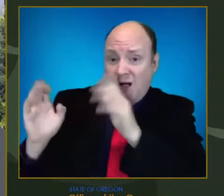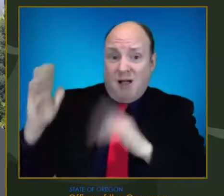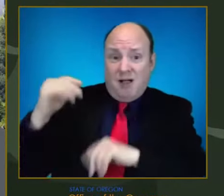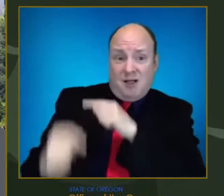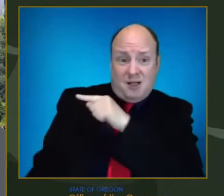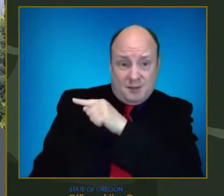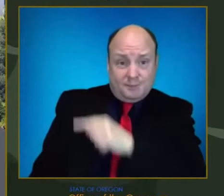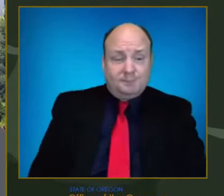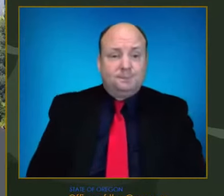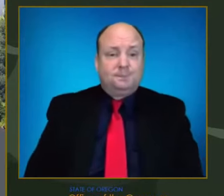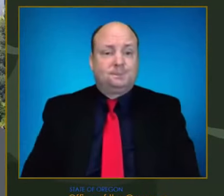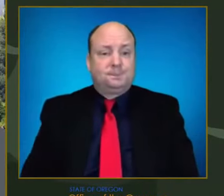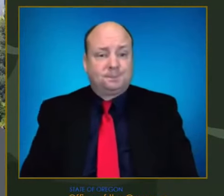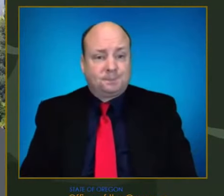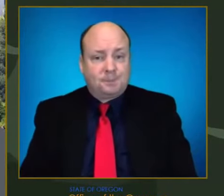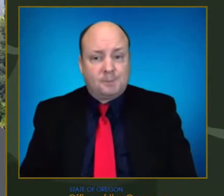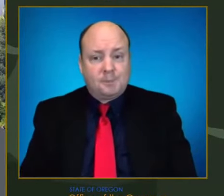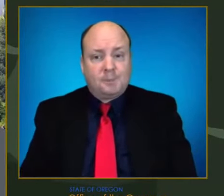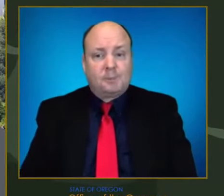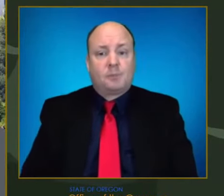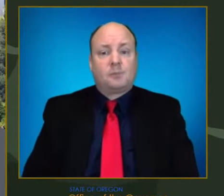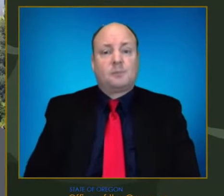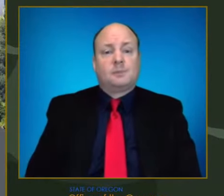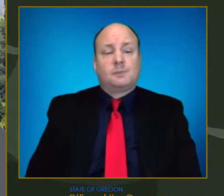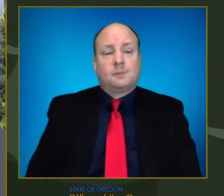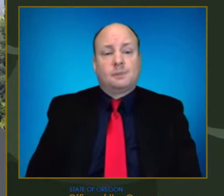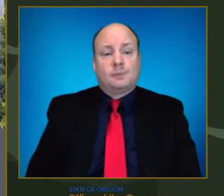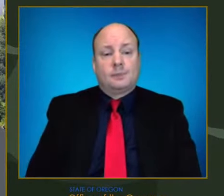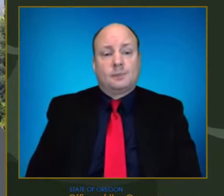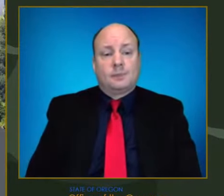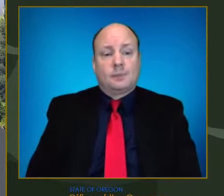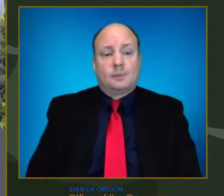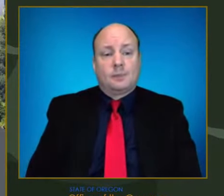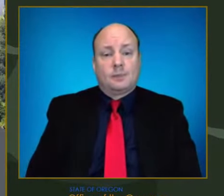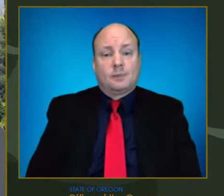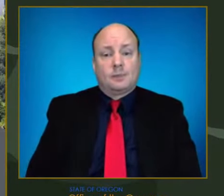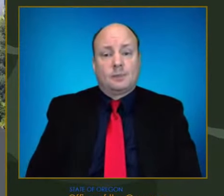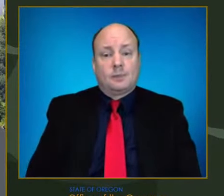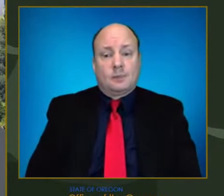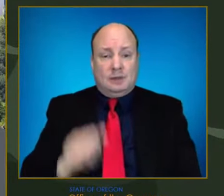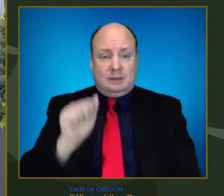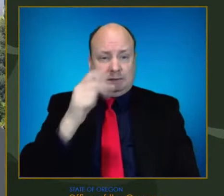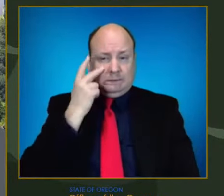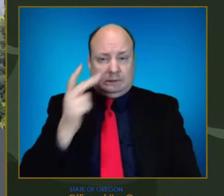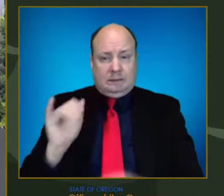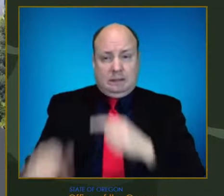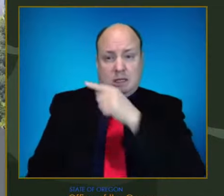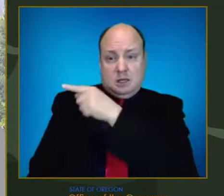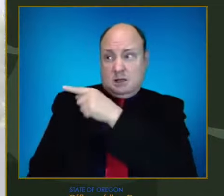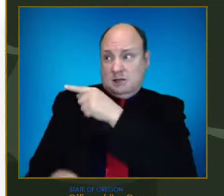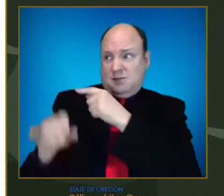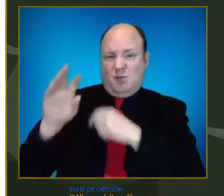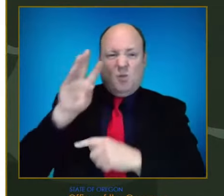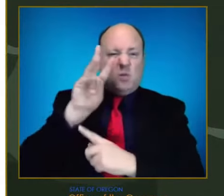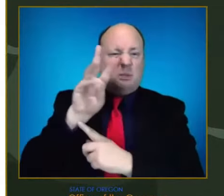The first slide, you can see where this is available, you can go and get it from the website. Next slide.